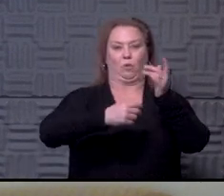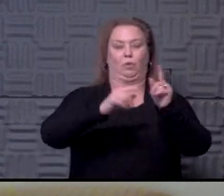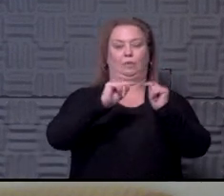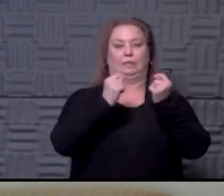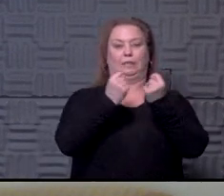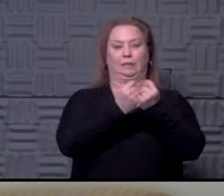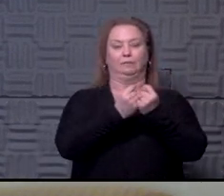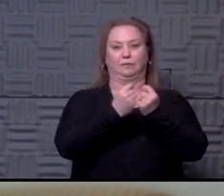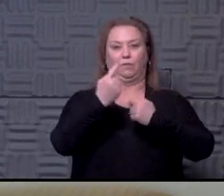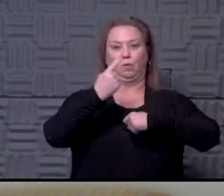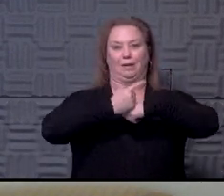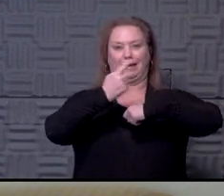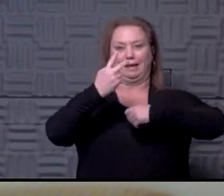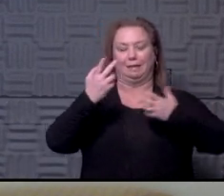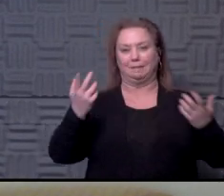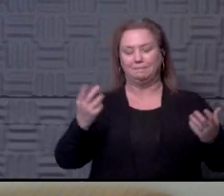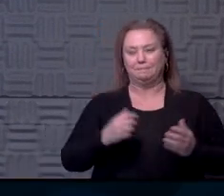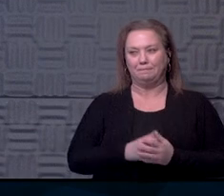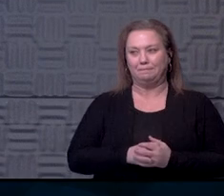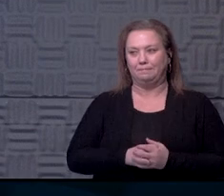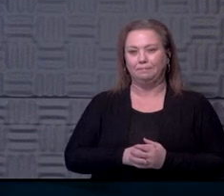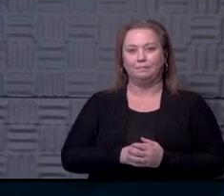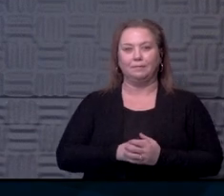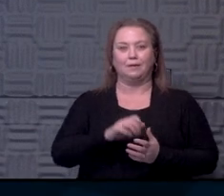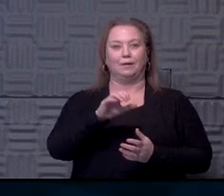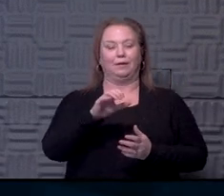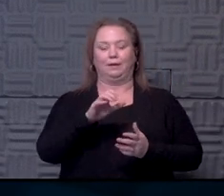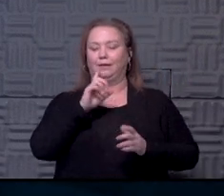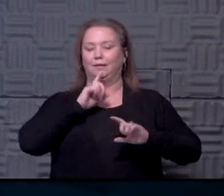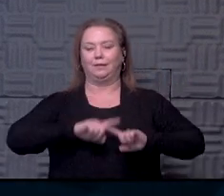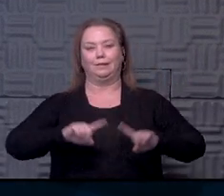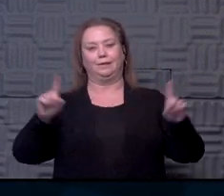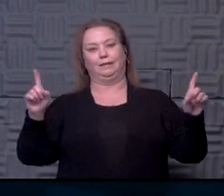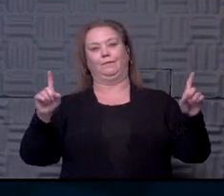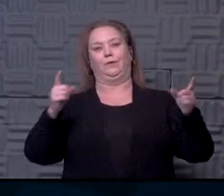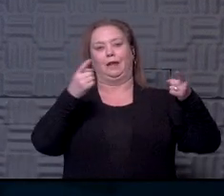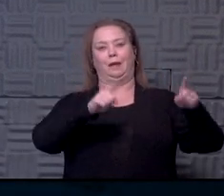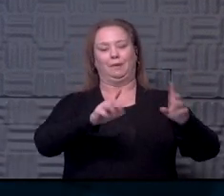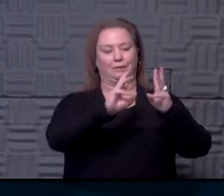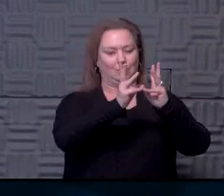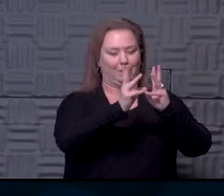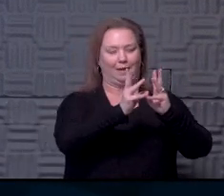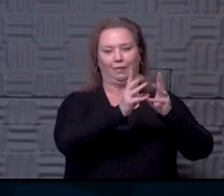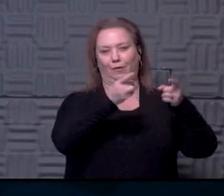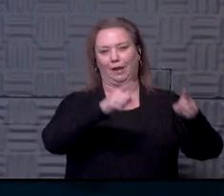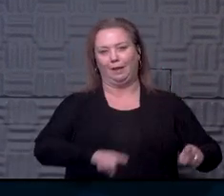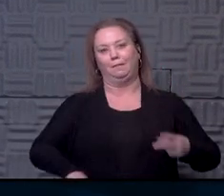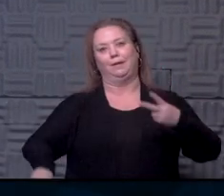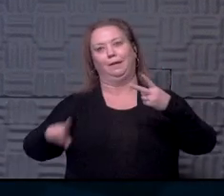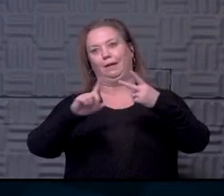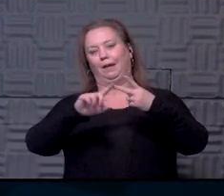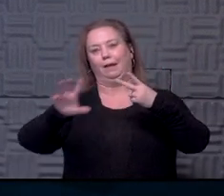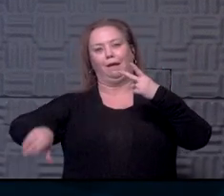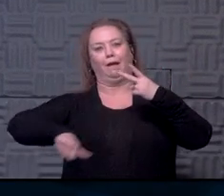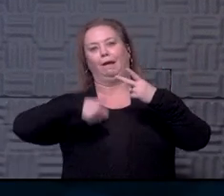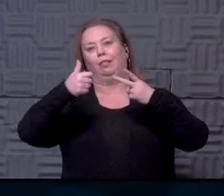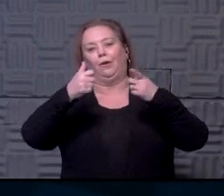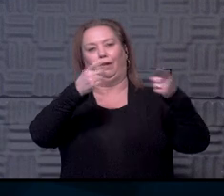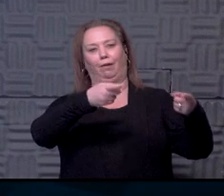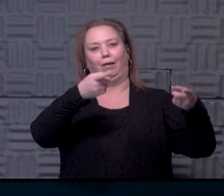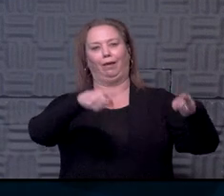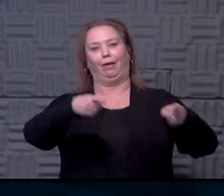about a day or two. Interesting. Yeah, the curveballs of this year continue, don't they? I mean, the weather on top of everything else.